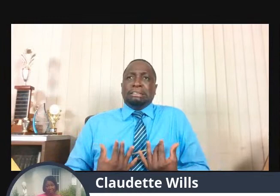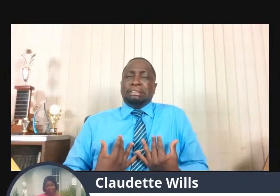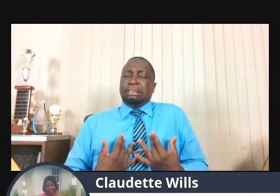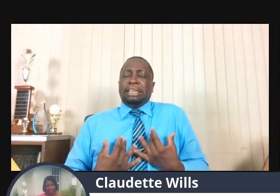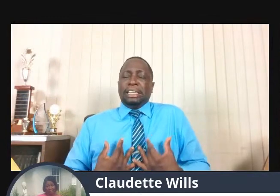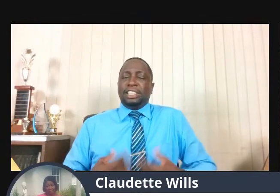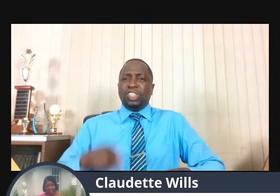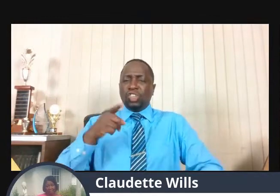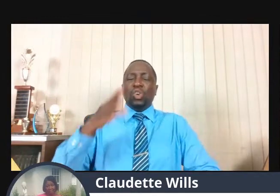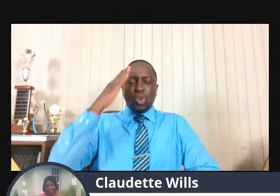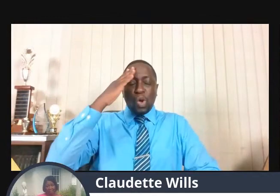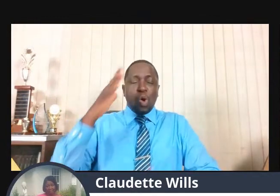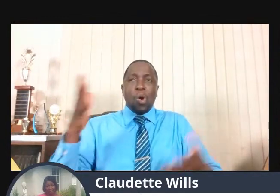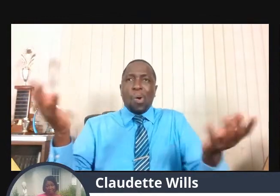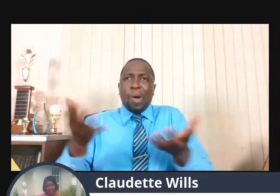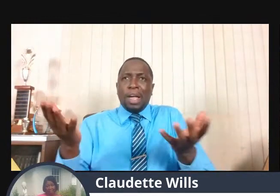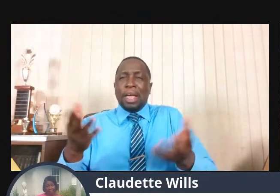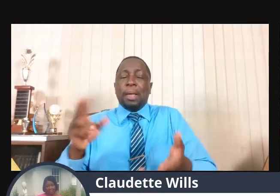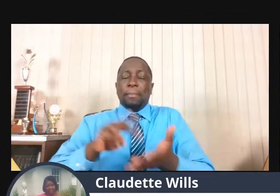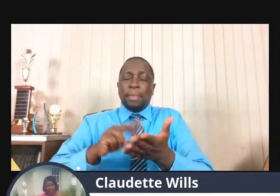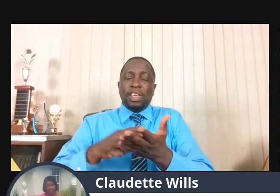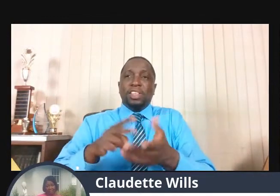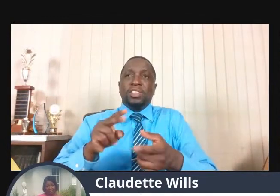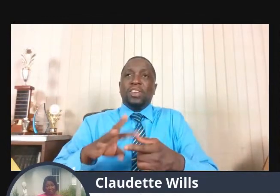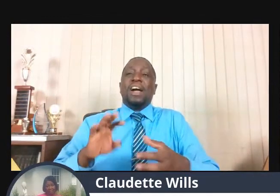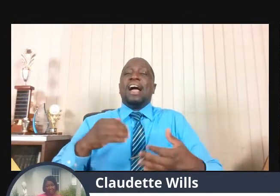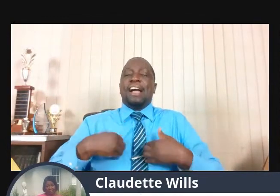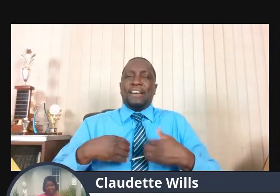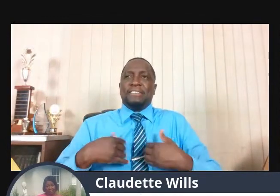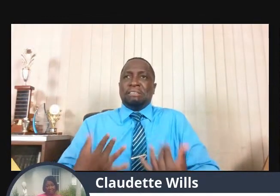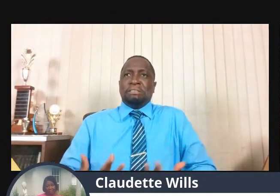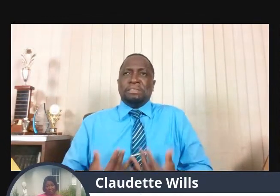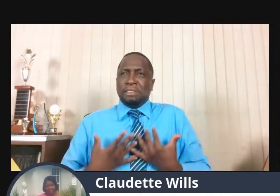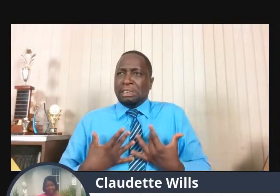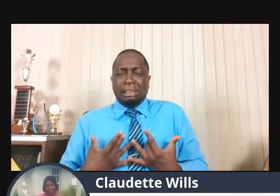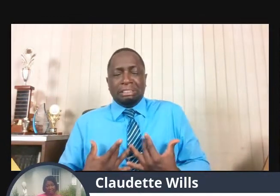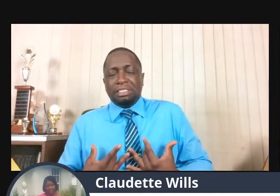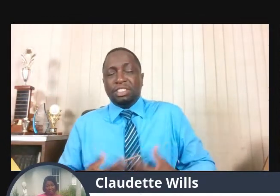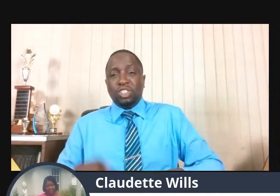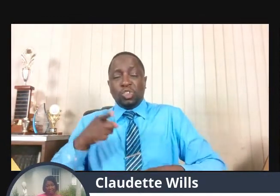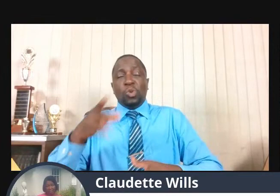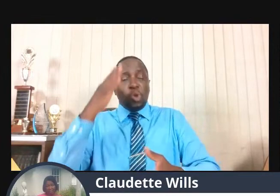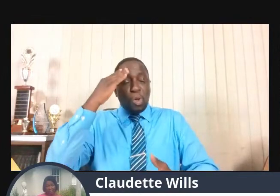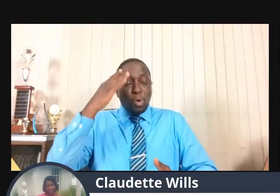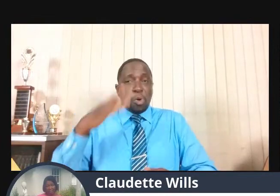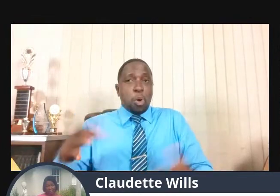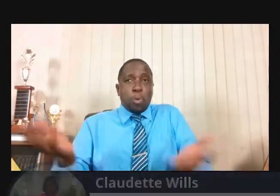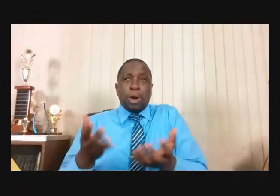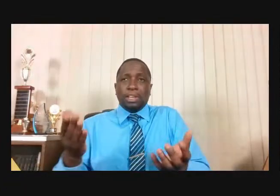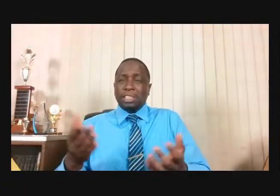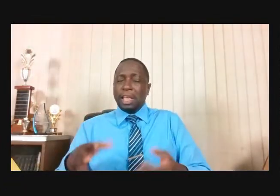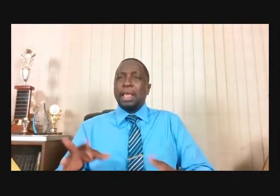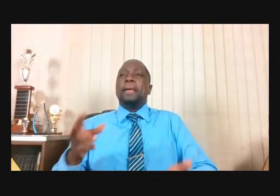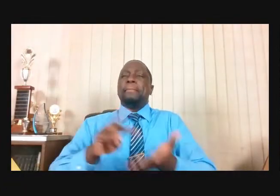what it means to have fear crippling you. You know what it means to be betrayed